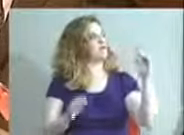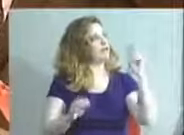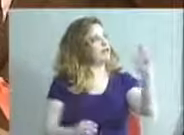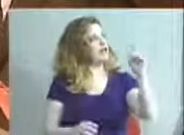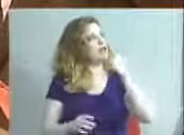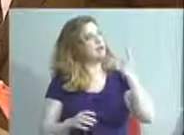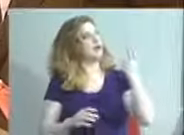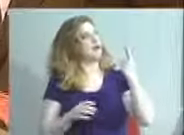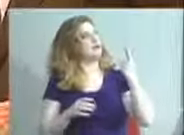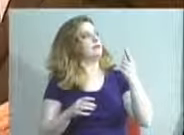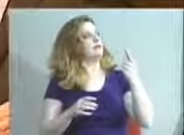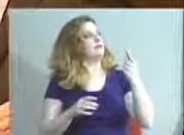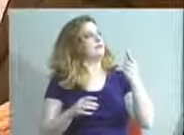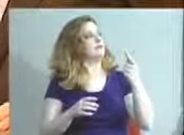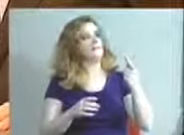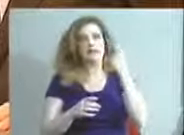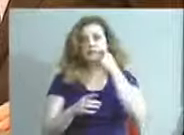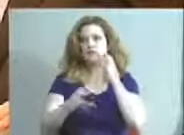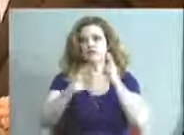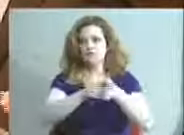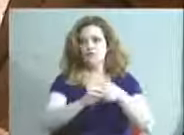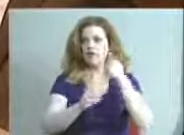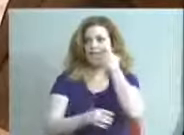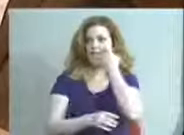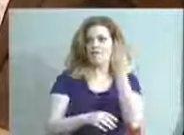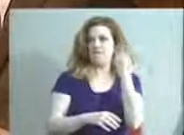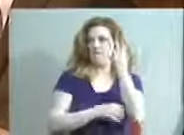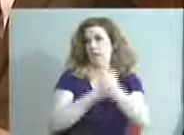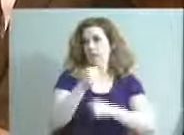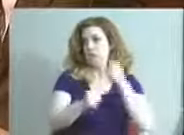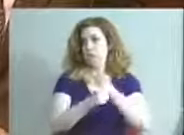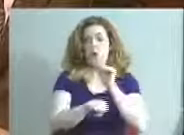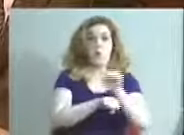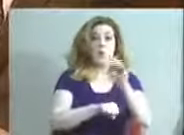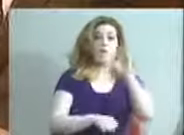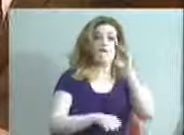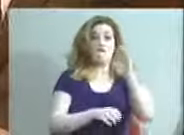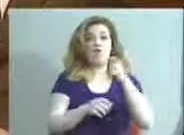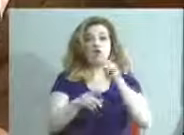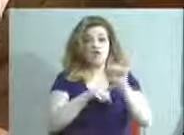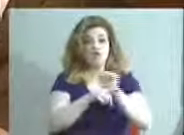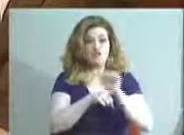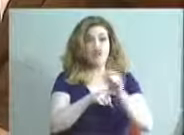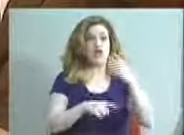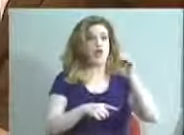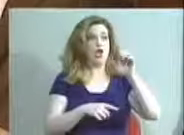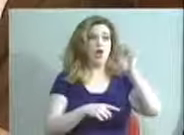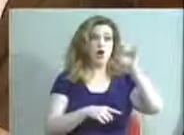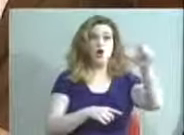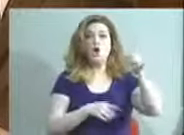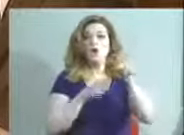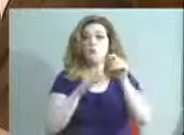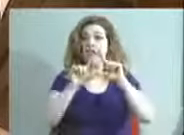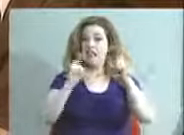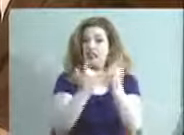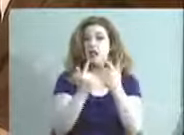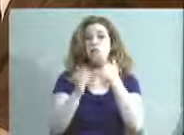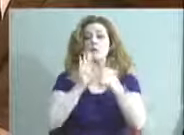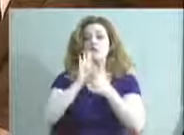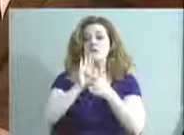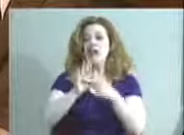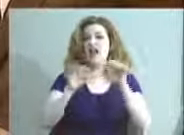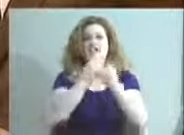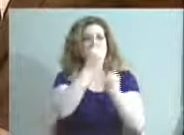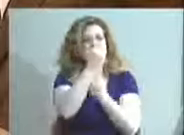Kentucky Antwerks has really come on in the last four years with what they're doing with workforce training. The Urban League will be representative. Our foundation community will be